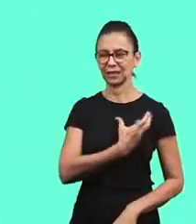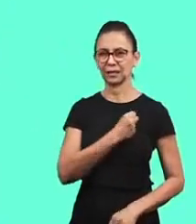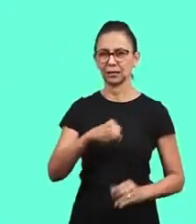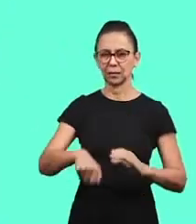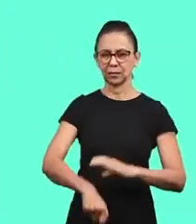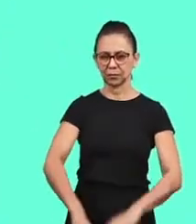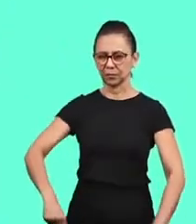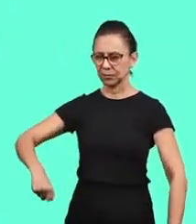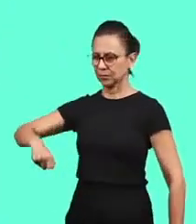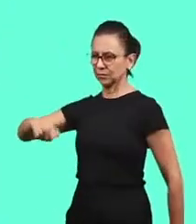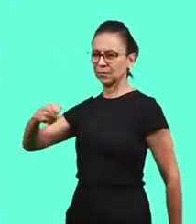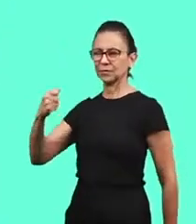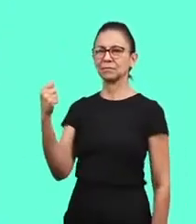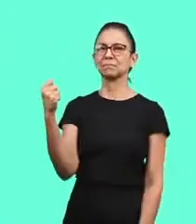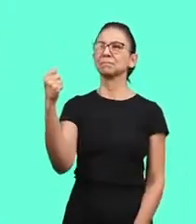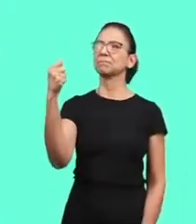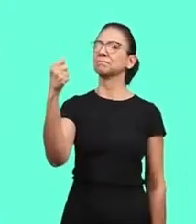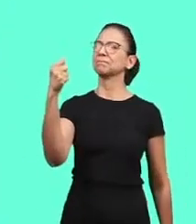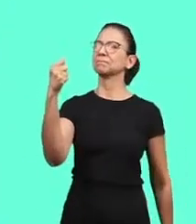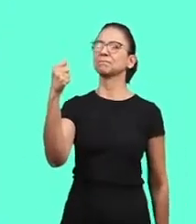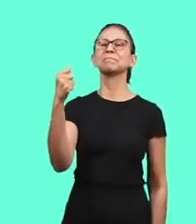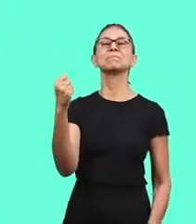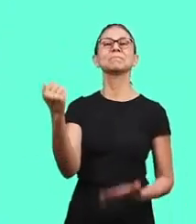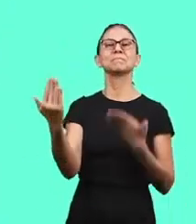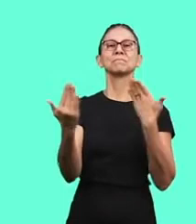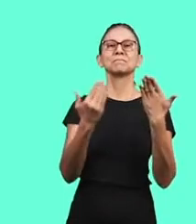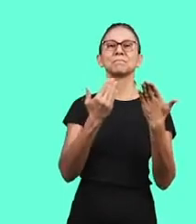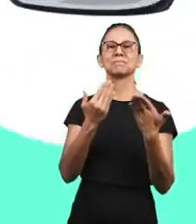Spirit which is the word of God